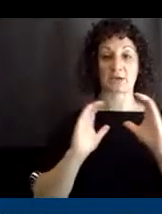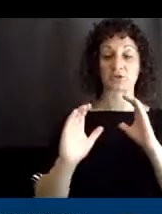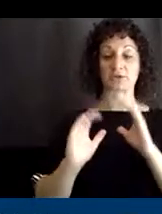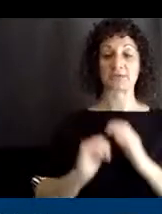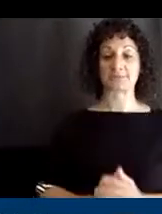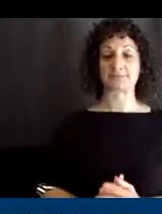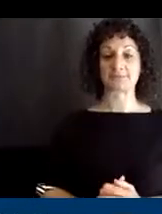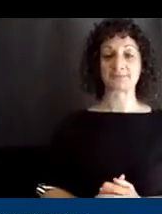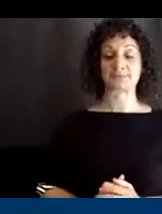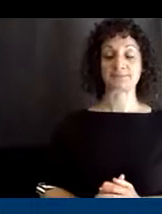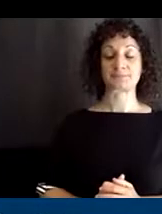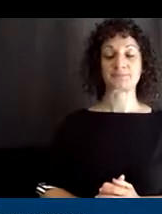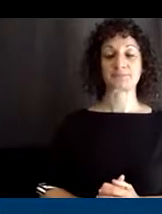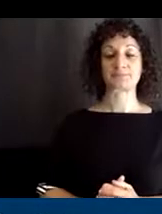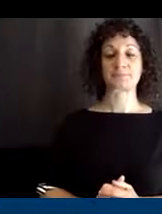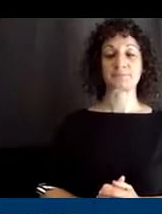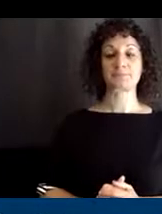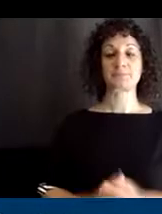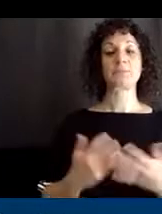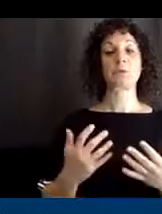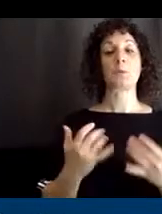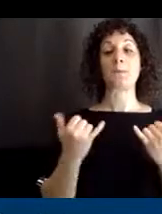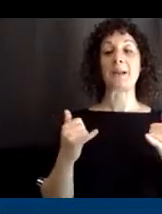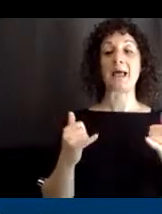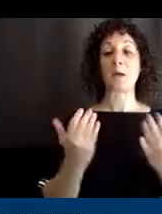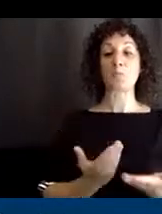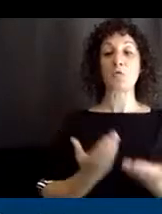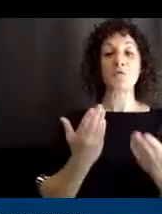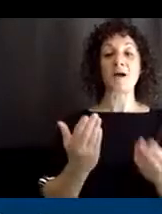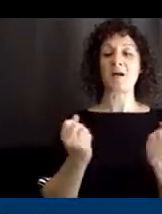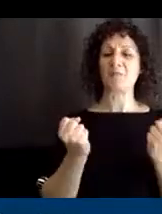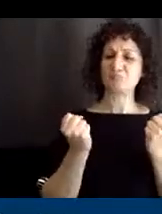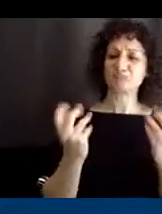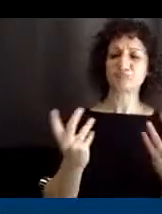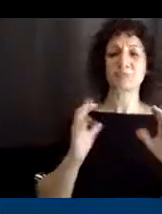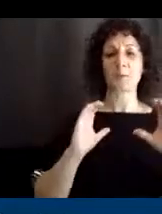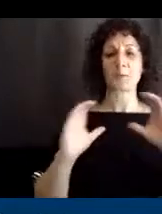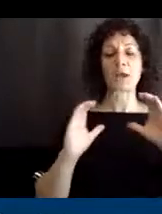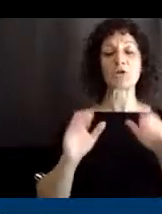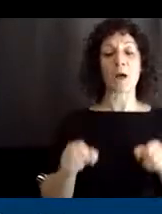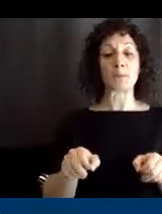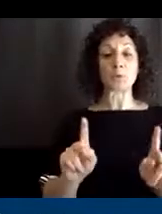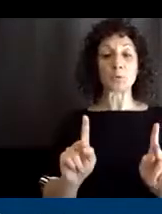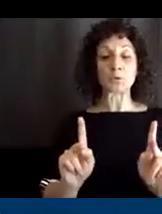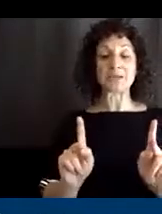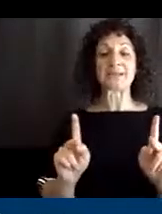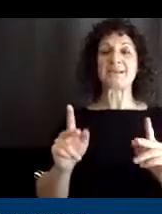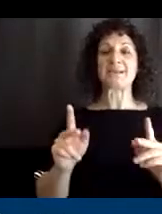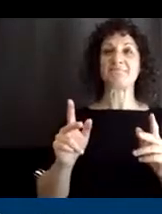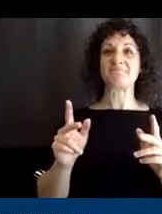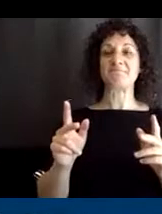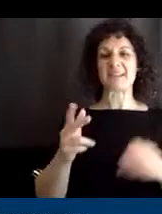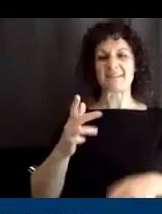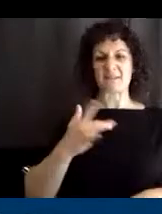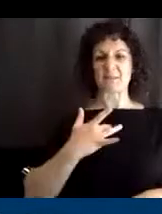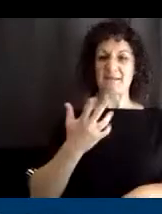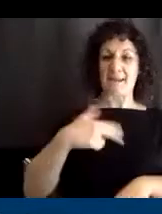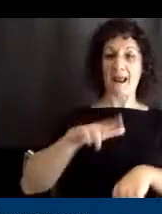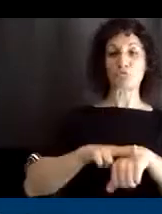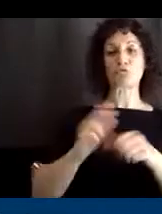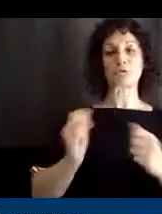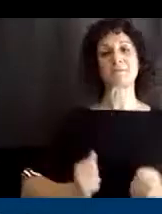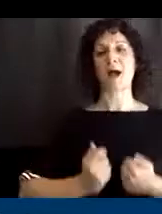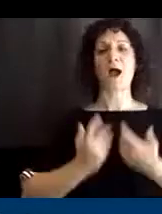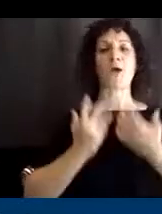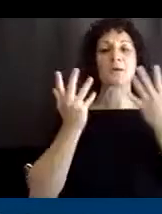And so, play provides tons of communication opportunities in a really natural, inspiring way. So,